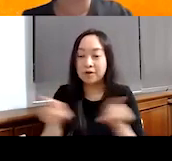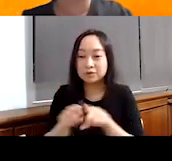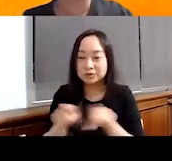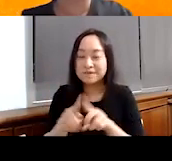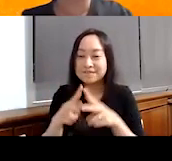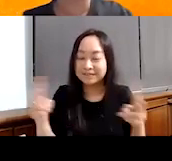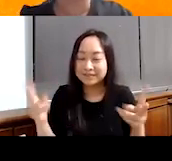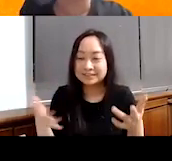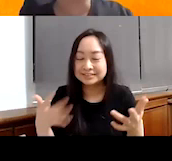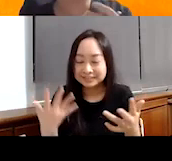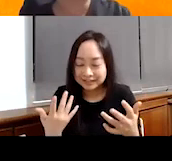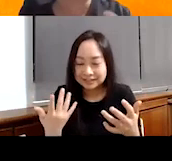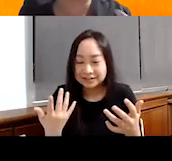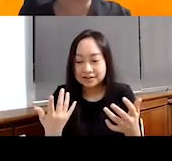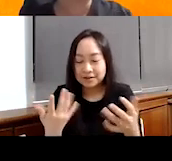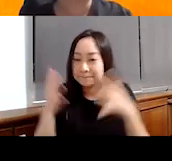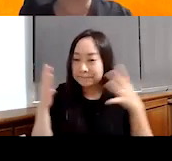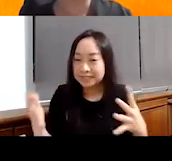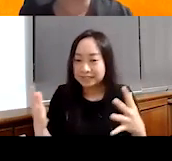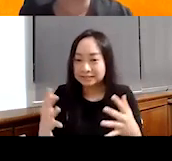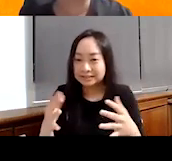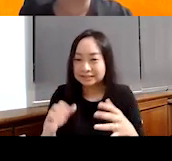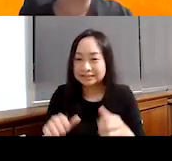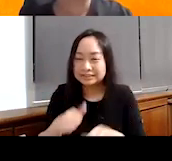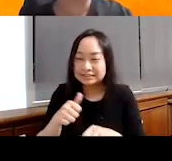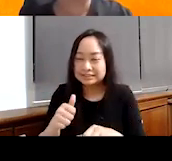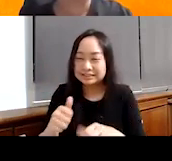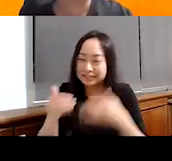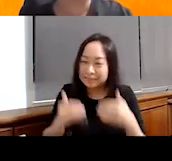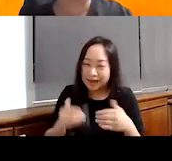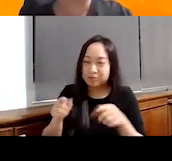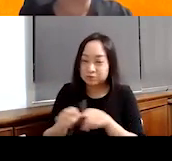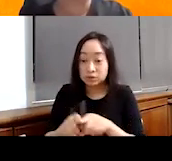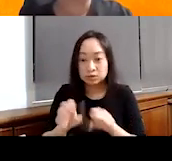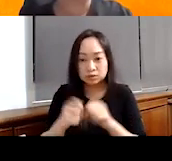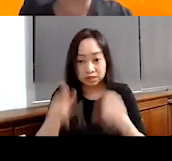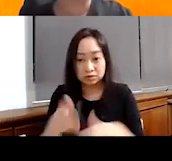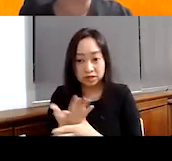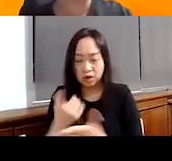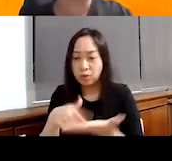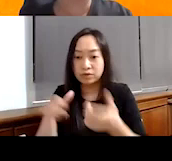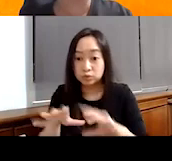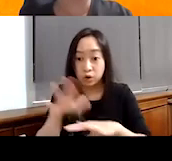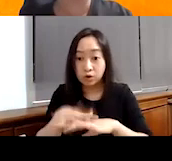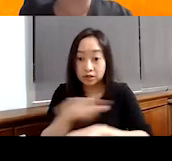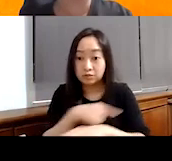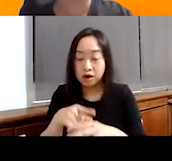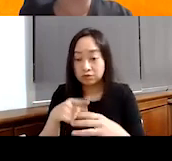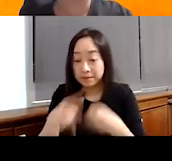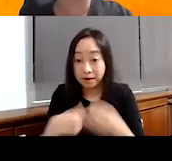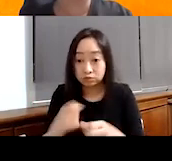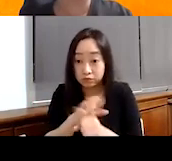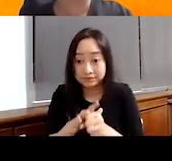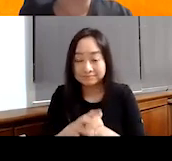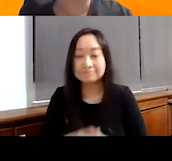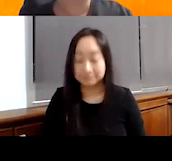very, uh, uh, a very big setback as well. Can you share with us a little bit about what we're doing on the ground with respect to COVID? Yeah.